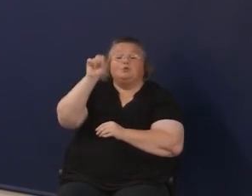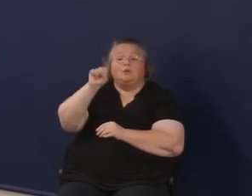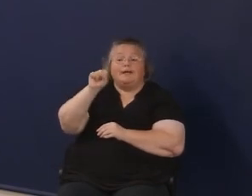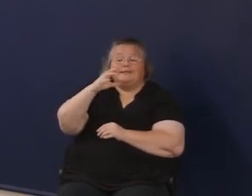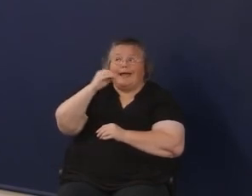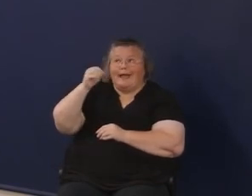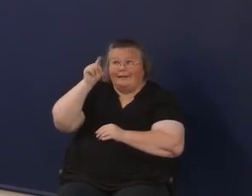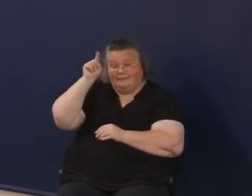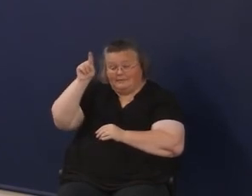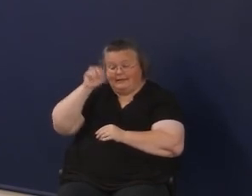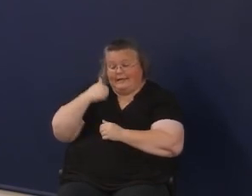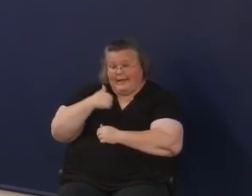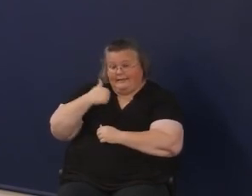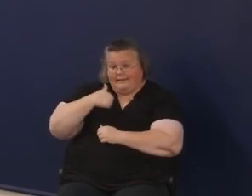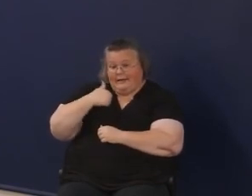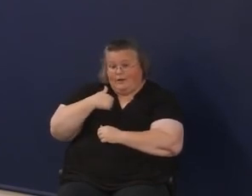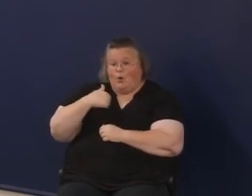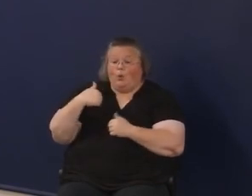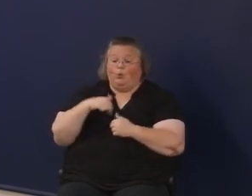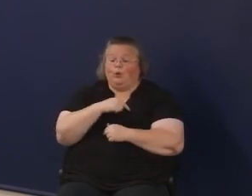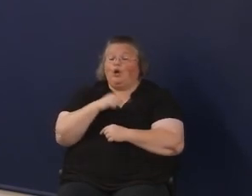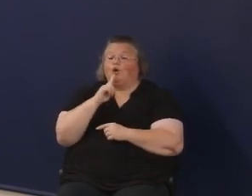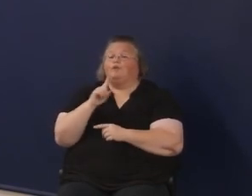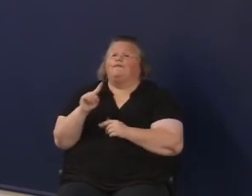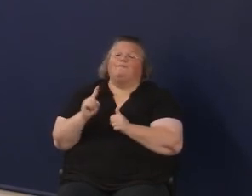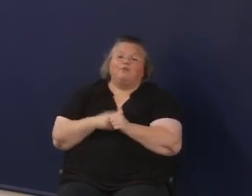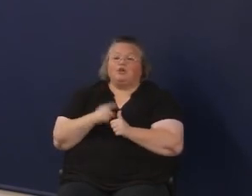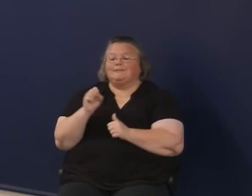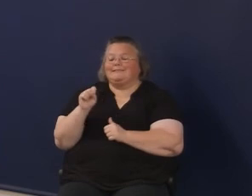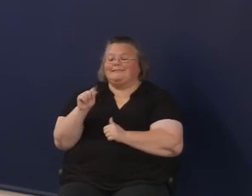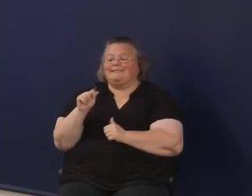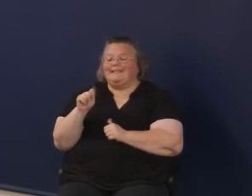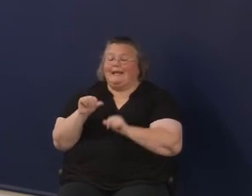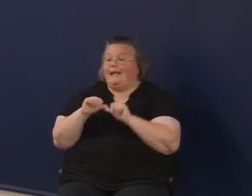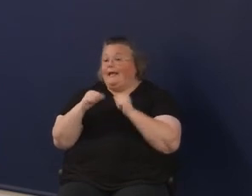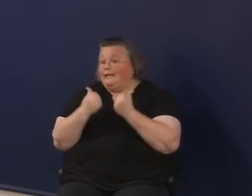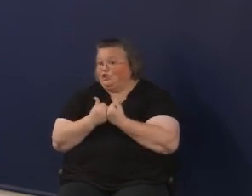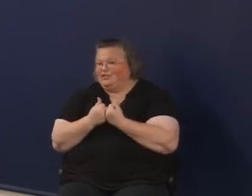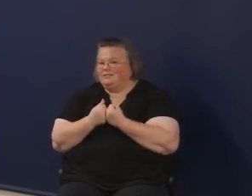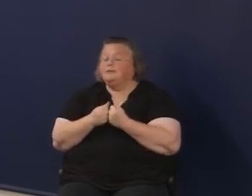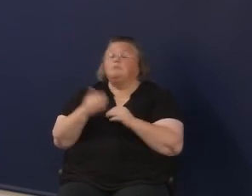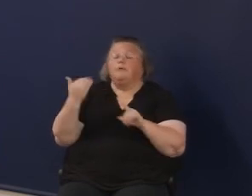a set of districts that were doing this. We're now the first state agency that's involved in that.